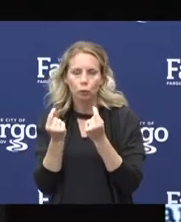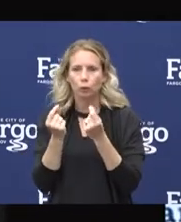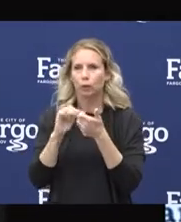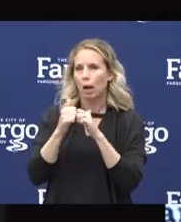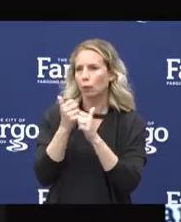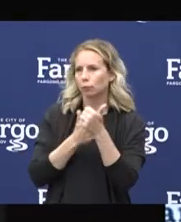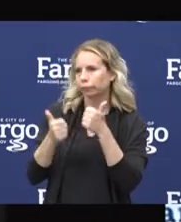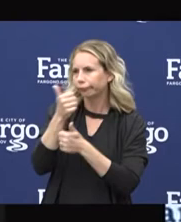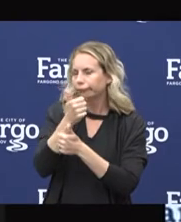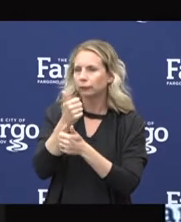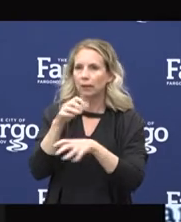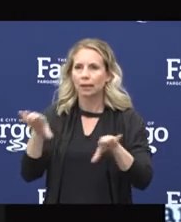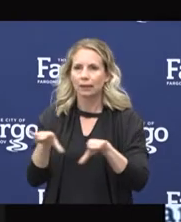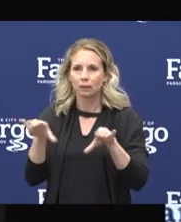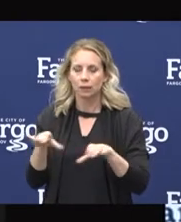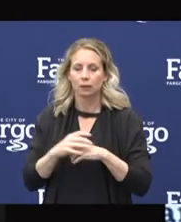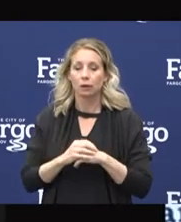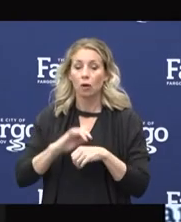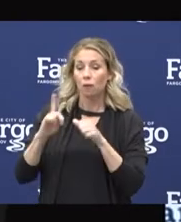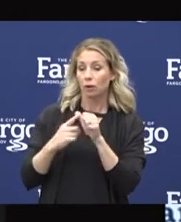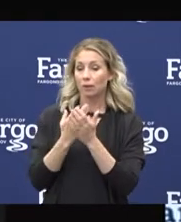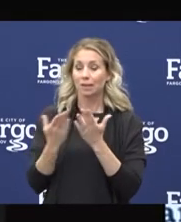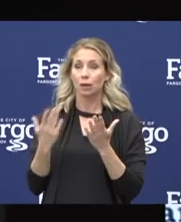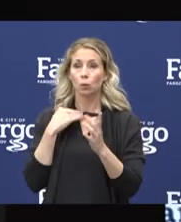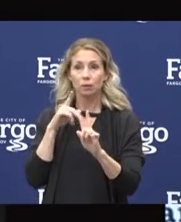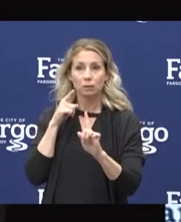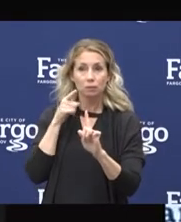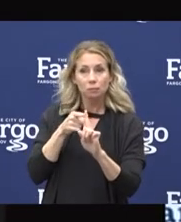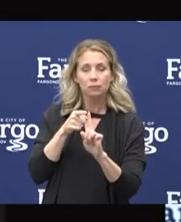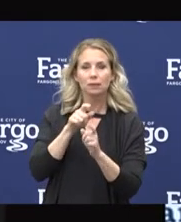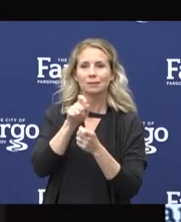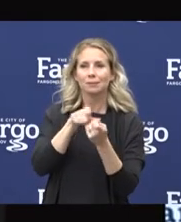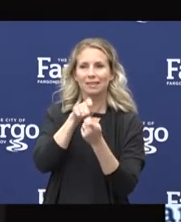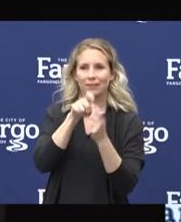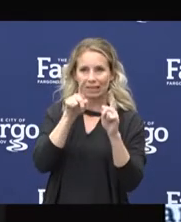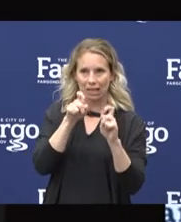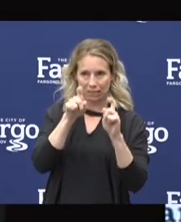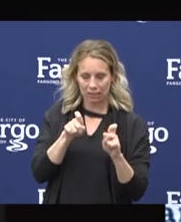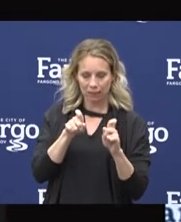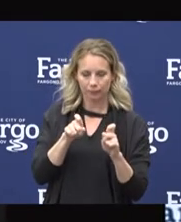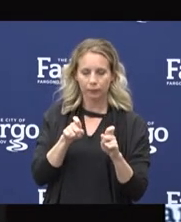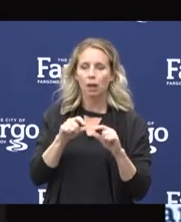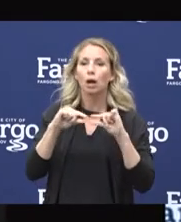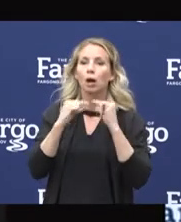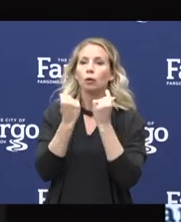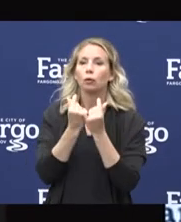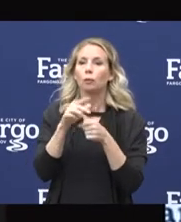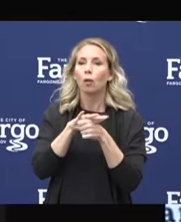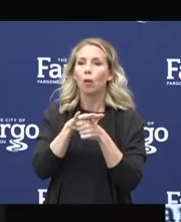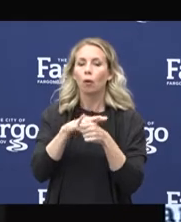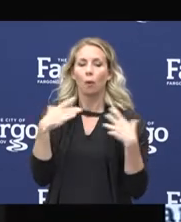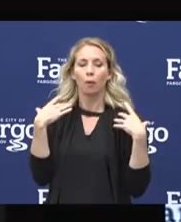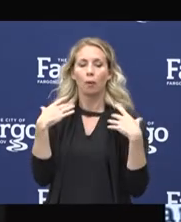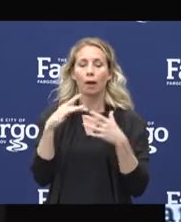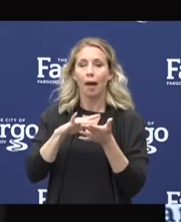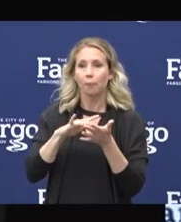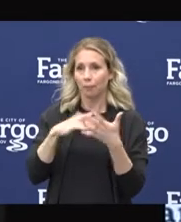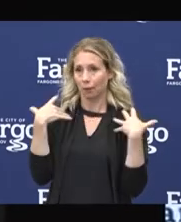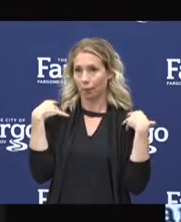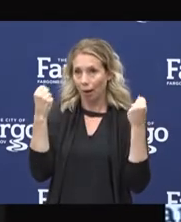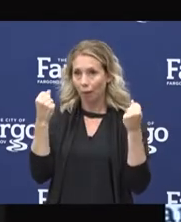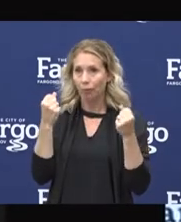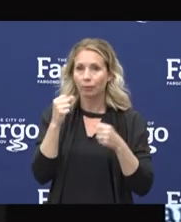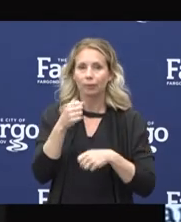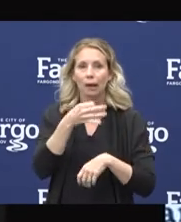identified was targeted COVID testing. A subgroup of local medical and public health experts came together to pinpoint those individuals